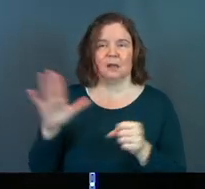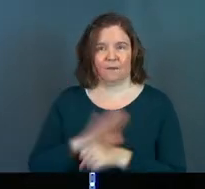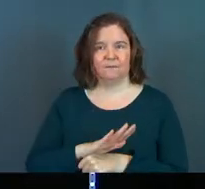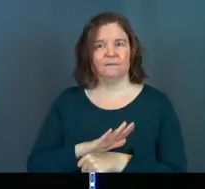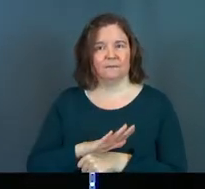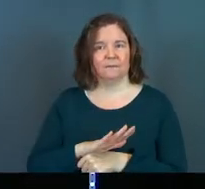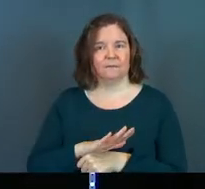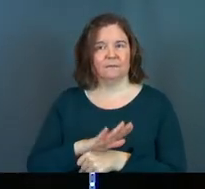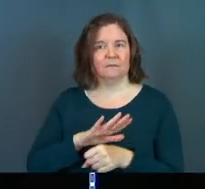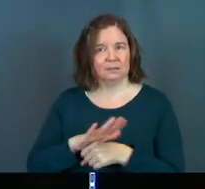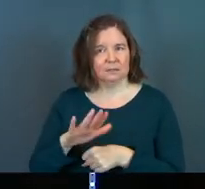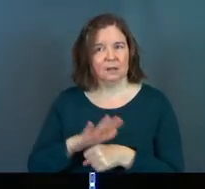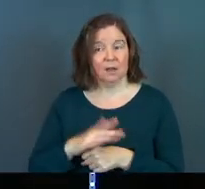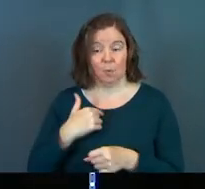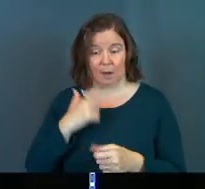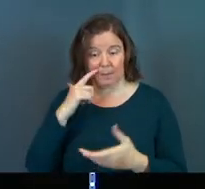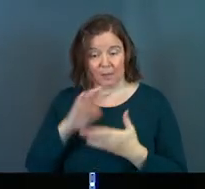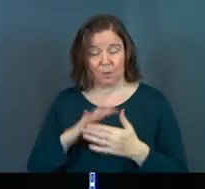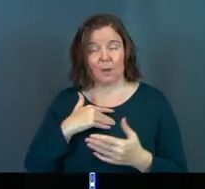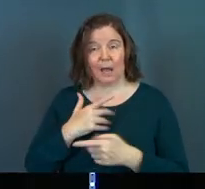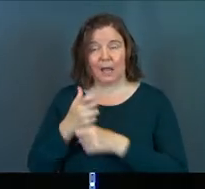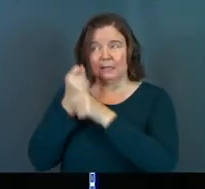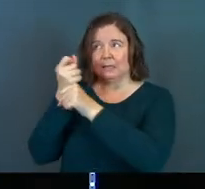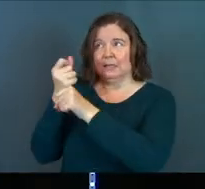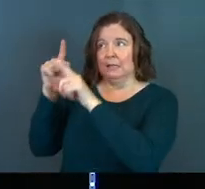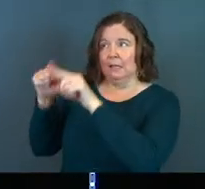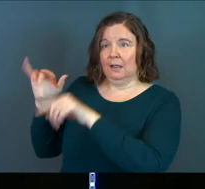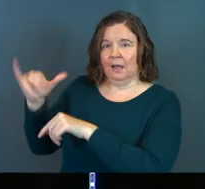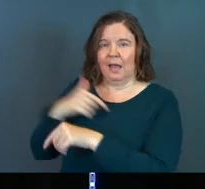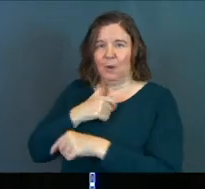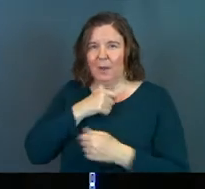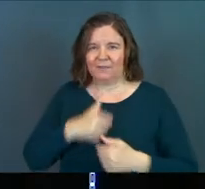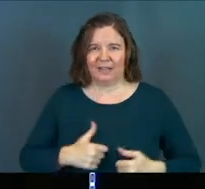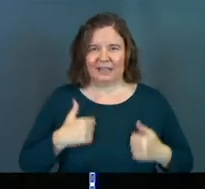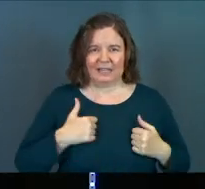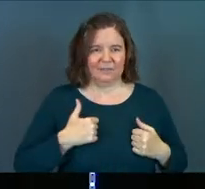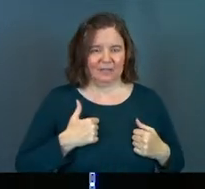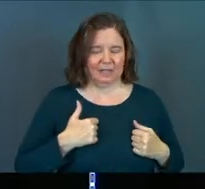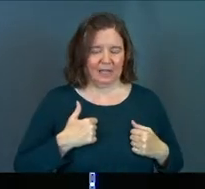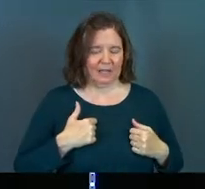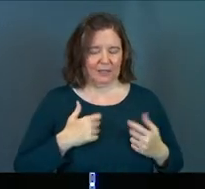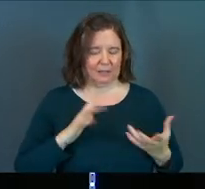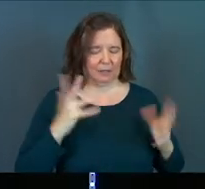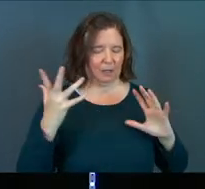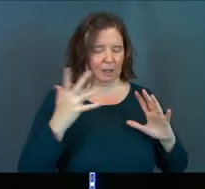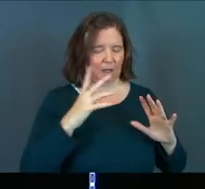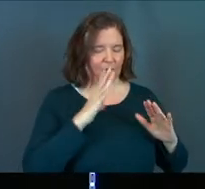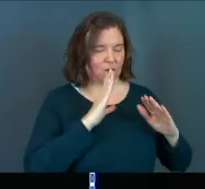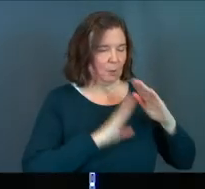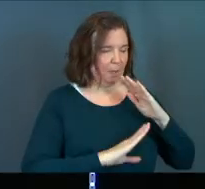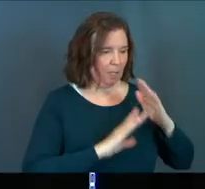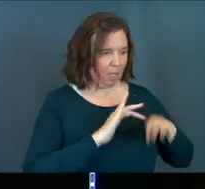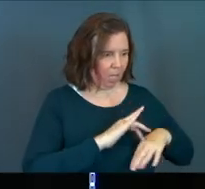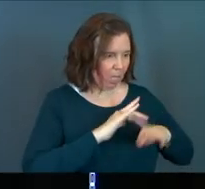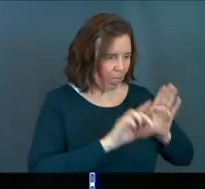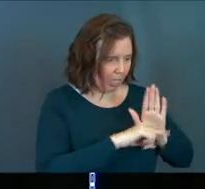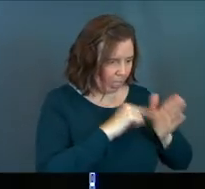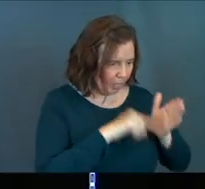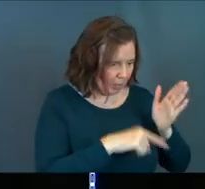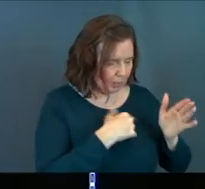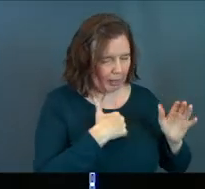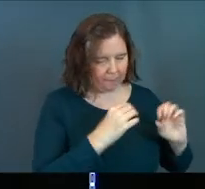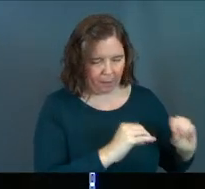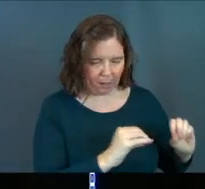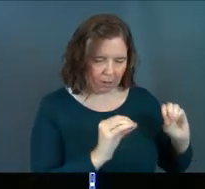enough. And when I believe that, when I can cling to that, I no longer have to live in this, this backwards place of humility and just tell myself that I'm